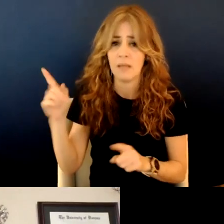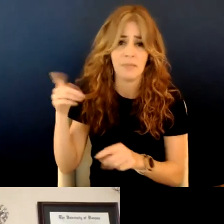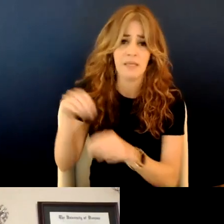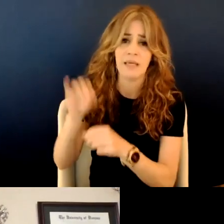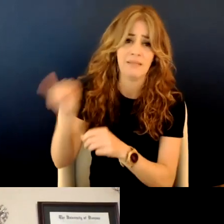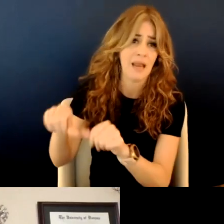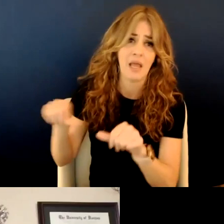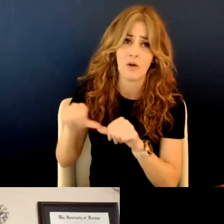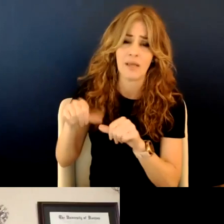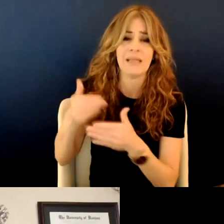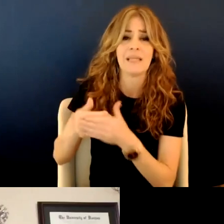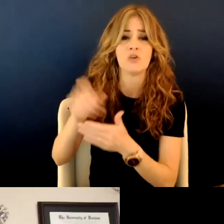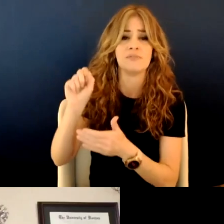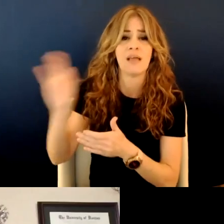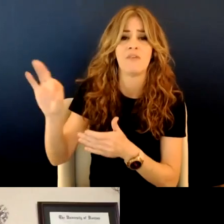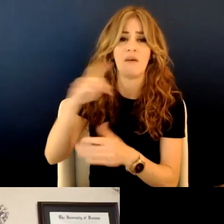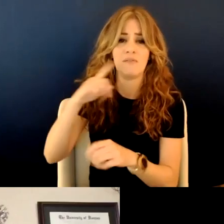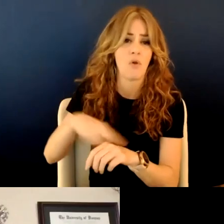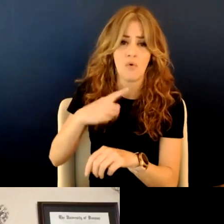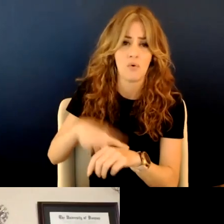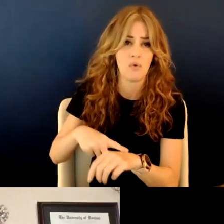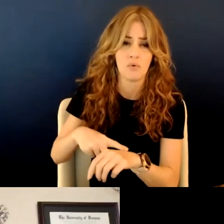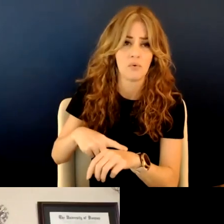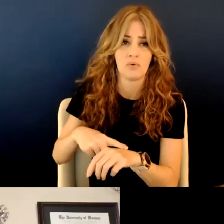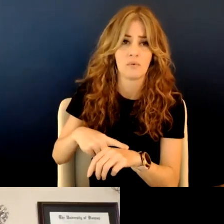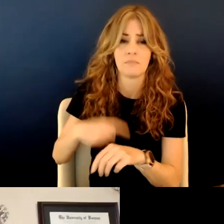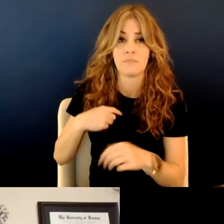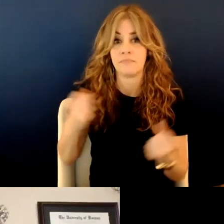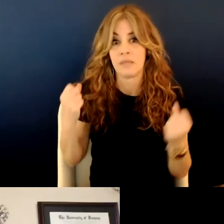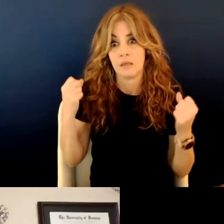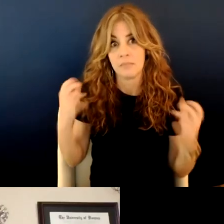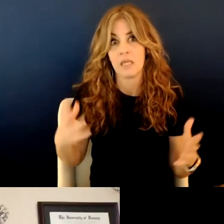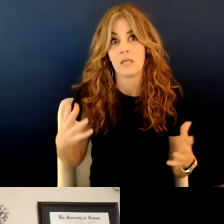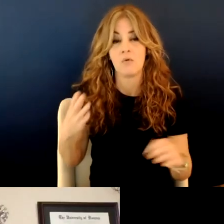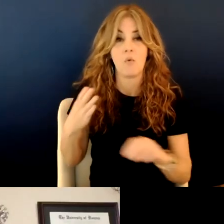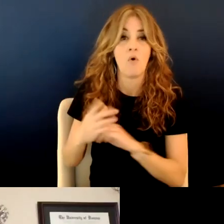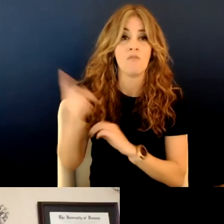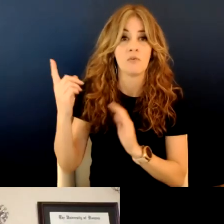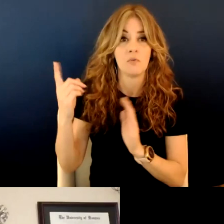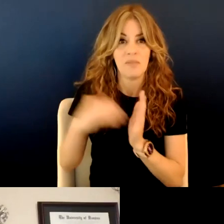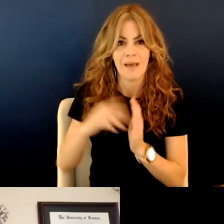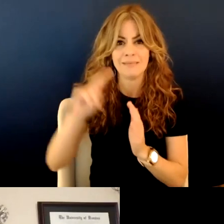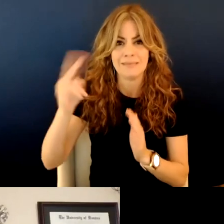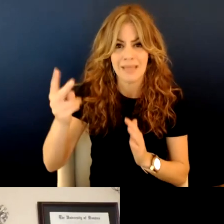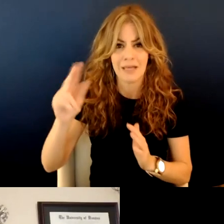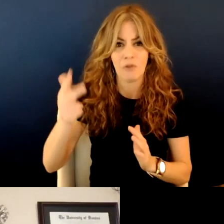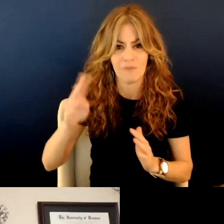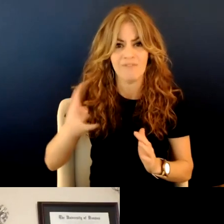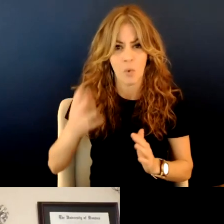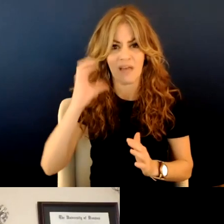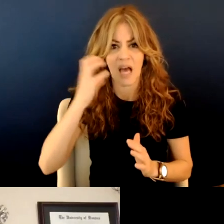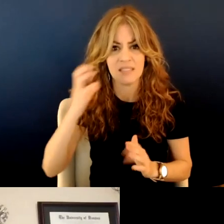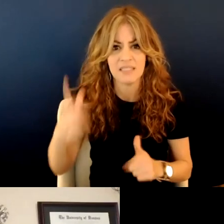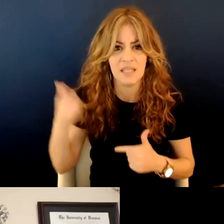and in Santa Fe for a very long time. that I have hundreds, if not over a thousand second and third and fourth cousins that live there